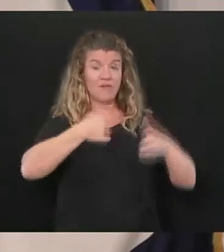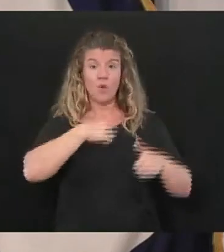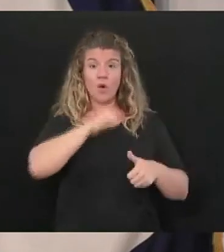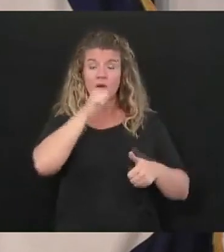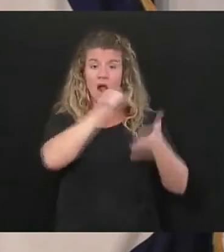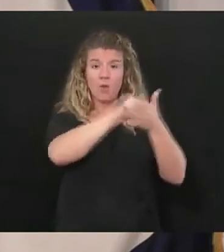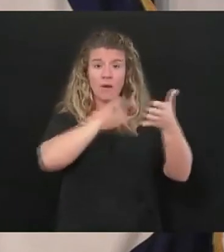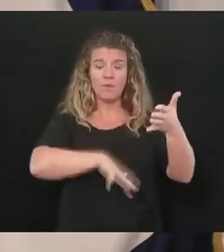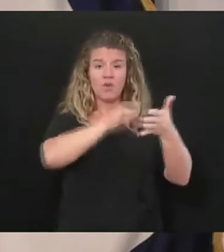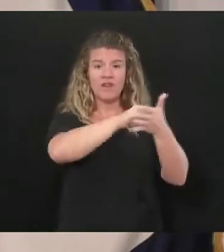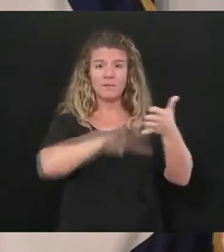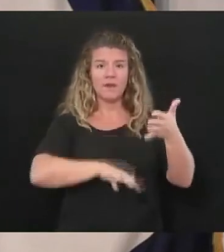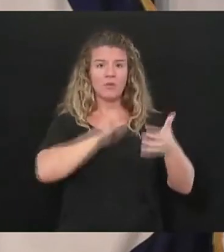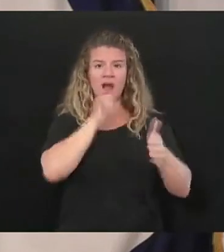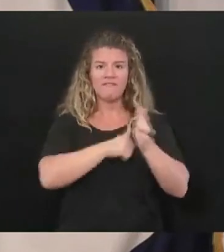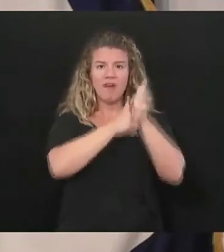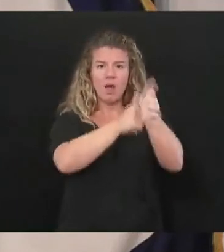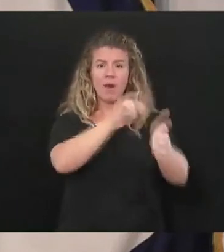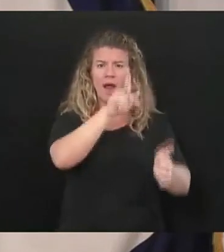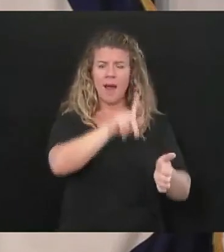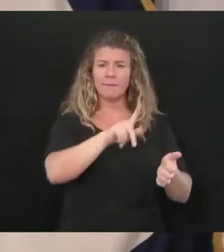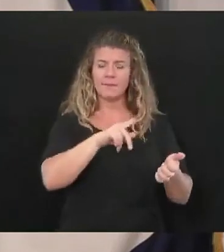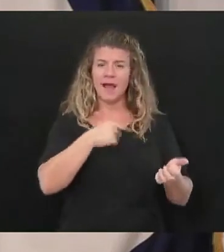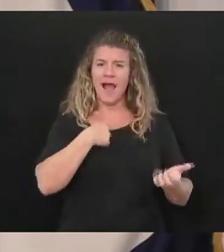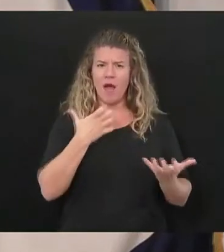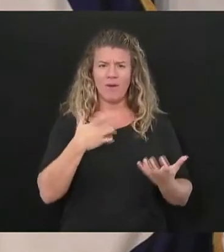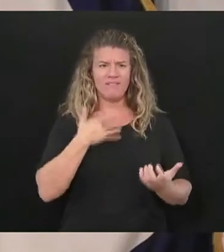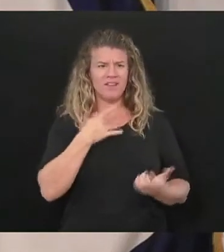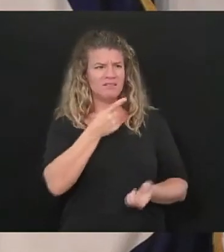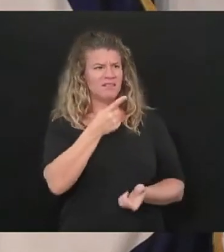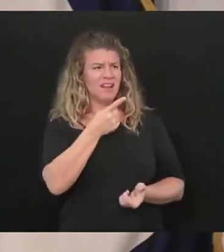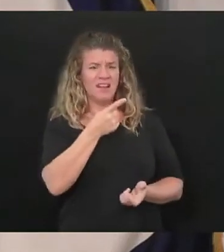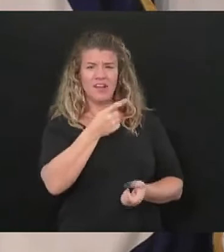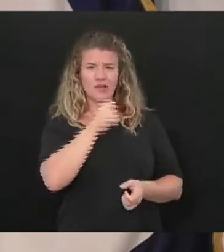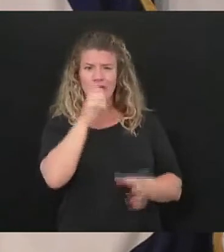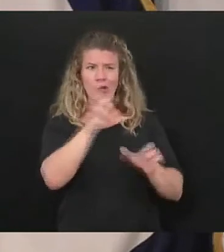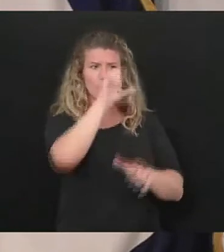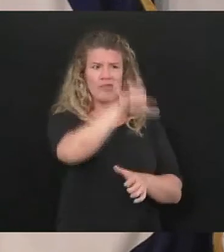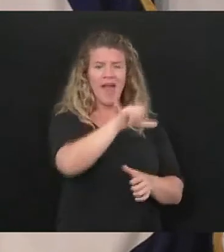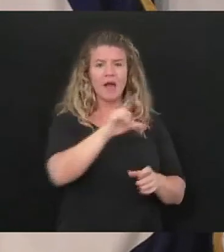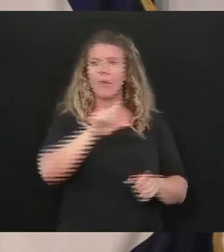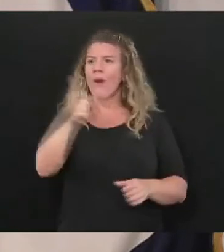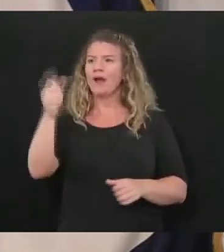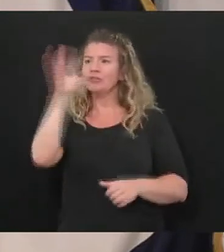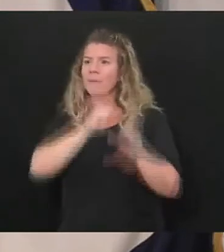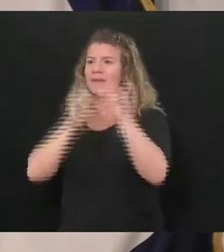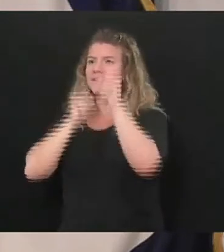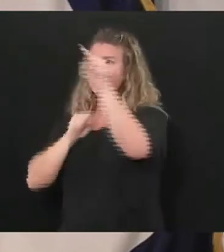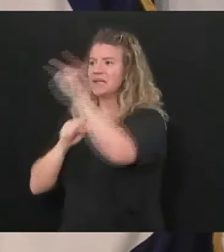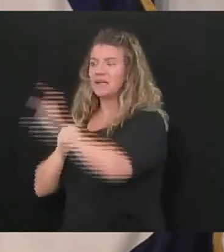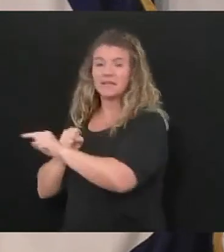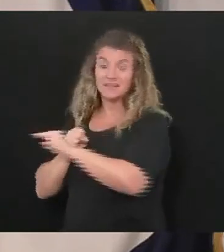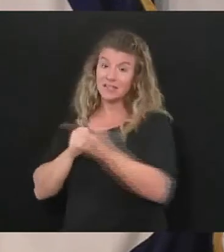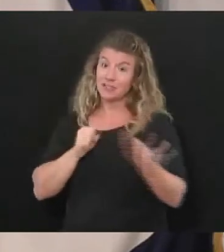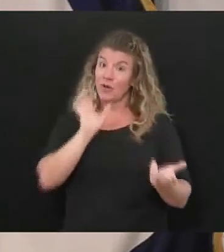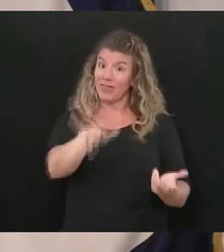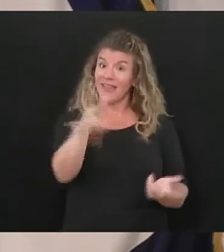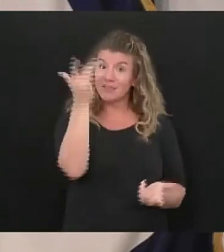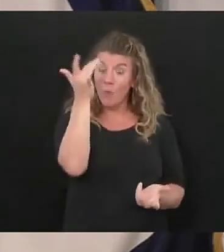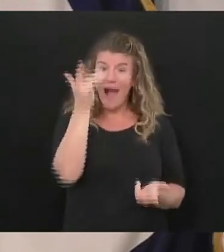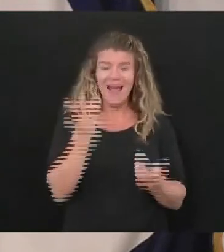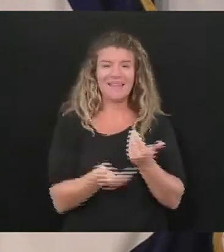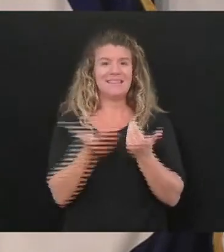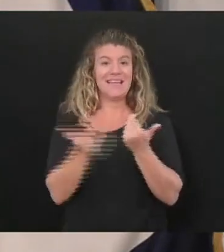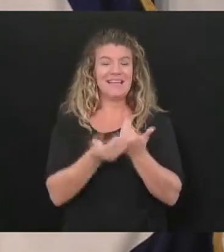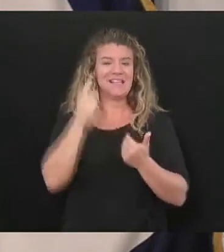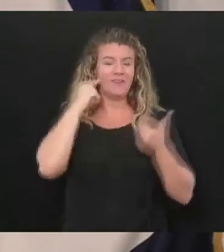that then what else are we not doing wrong I mean what else are we not doing and that's what I'm saying you know it is easy